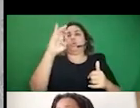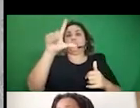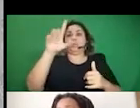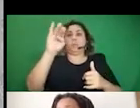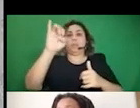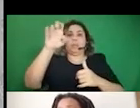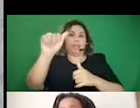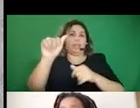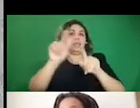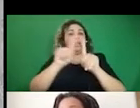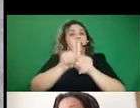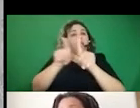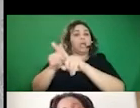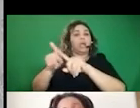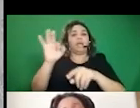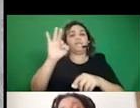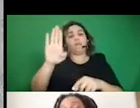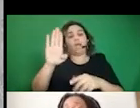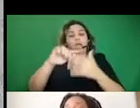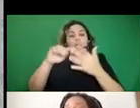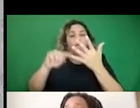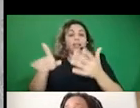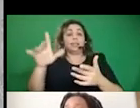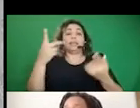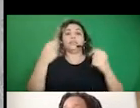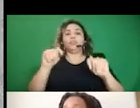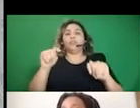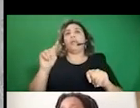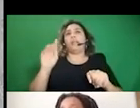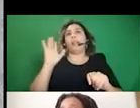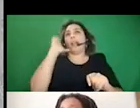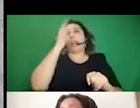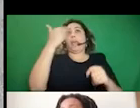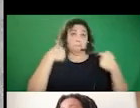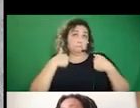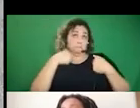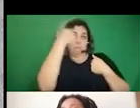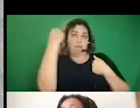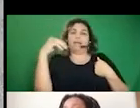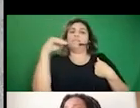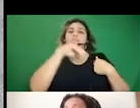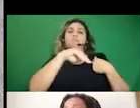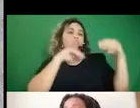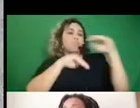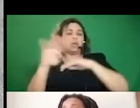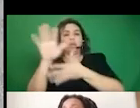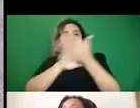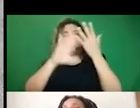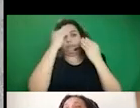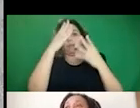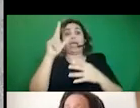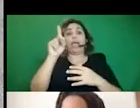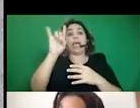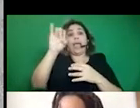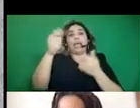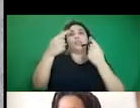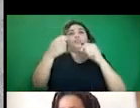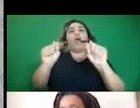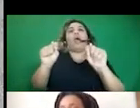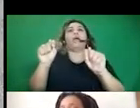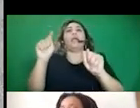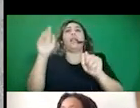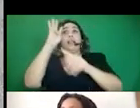see tactics like impersonation, kind of like what we were talking about before and disinformation being used to attempt to